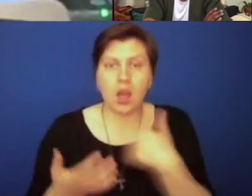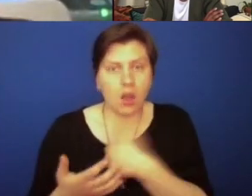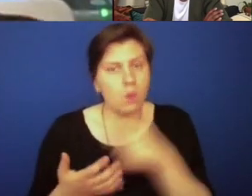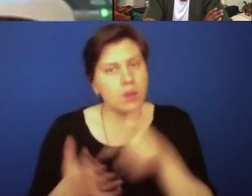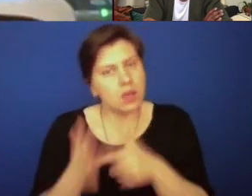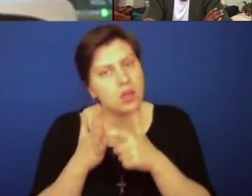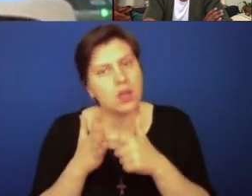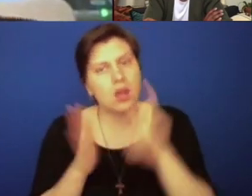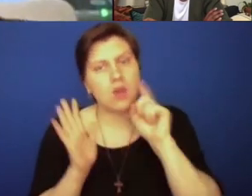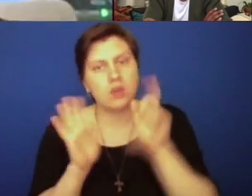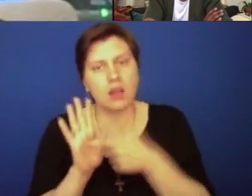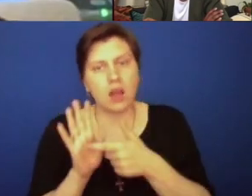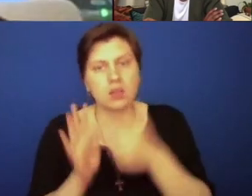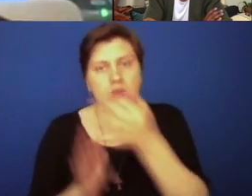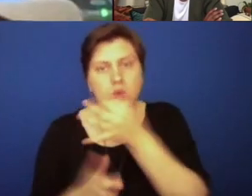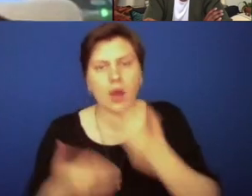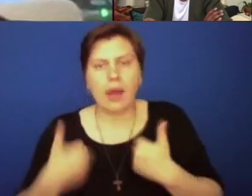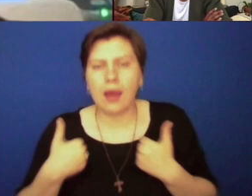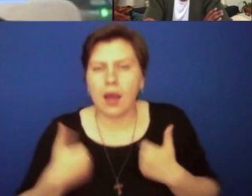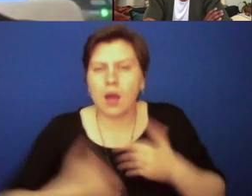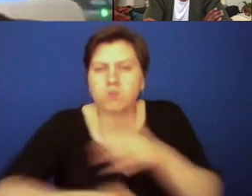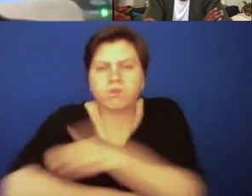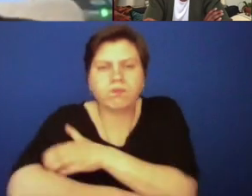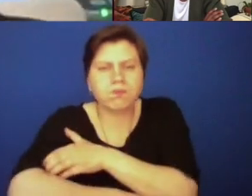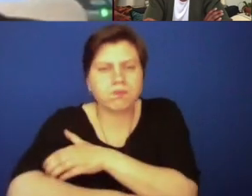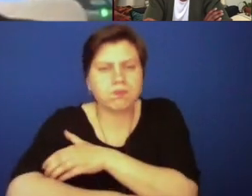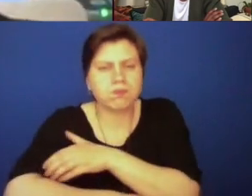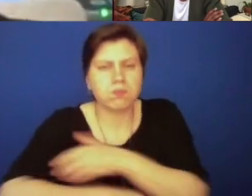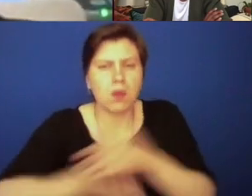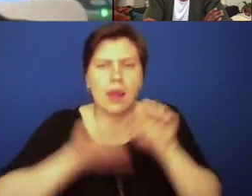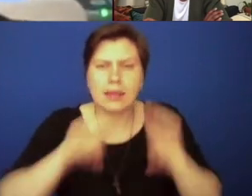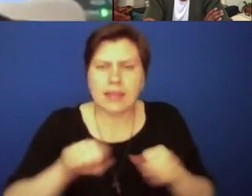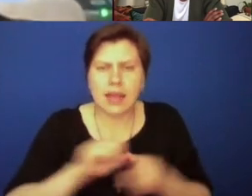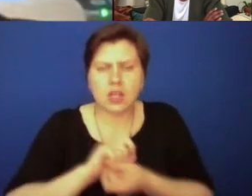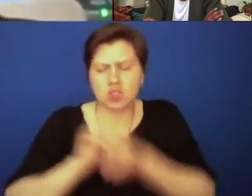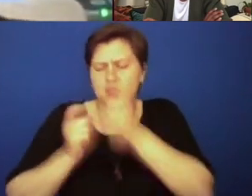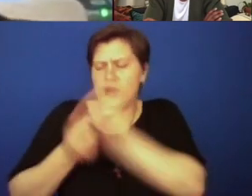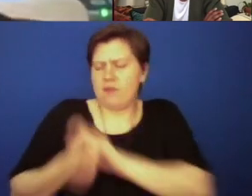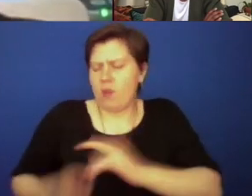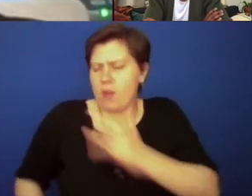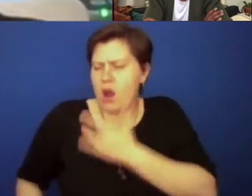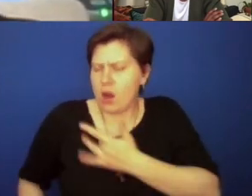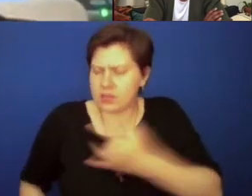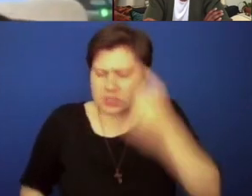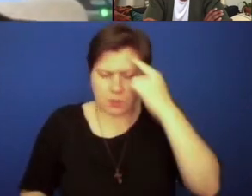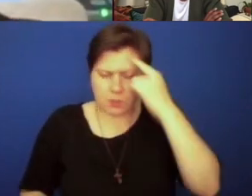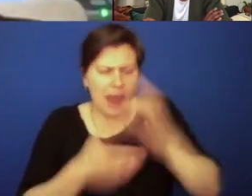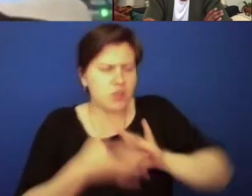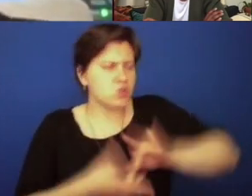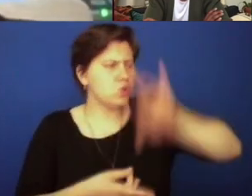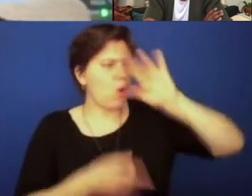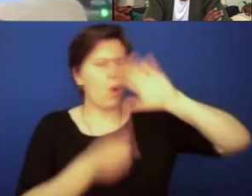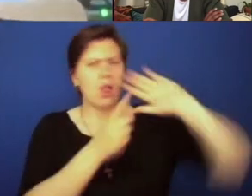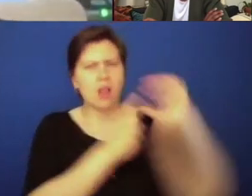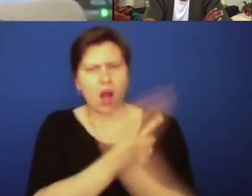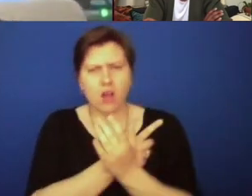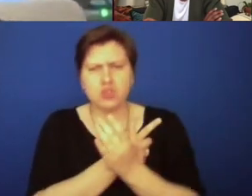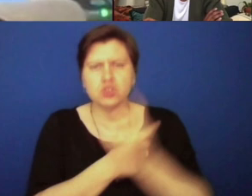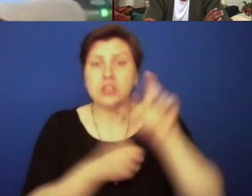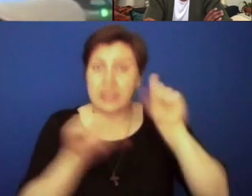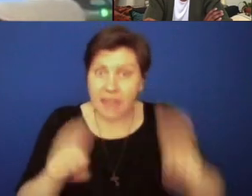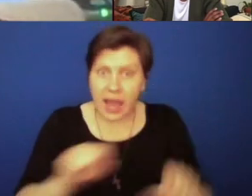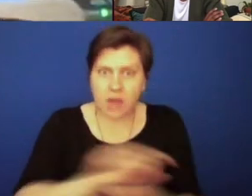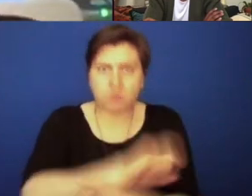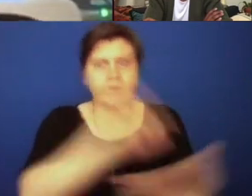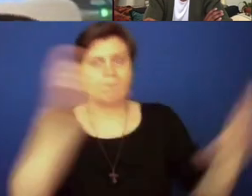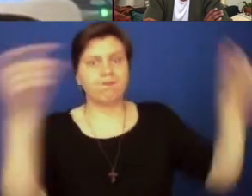the power of the Eucharist and how it is capable of transforming hearts, minds, souls, cultures, and societies.